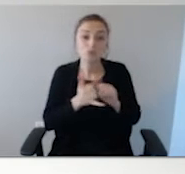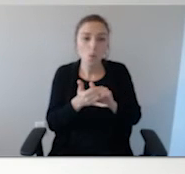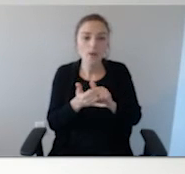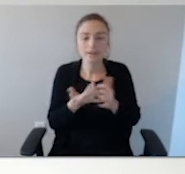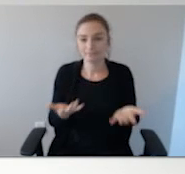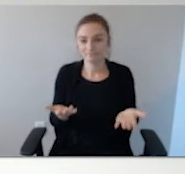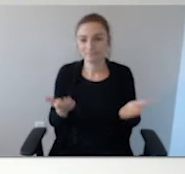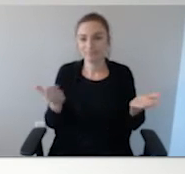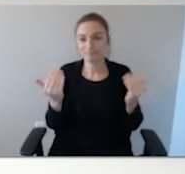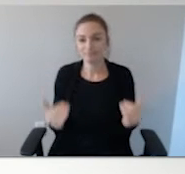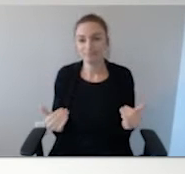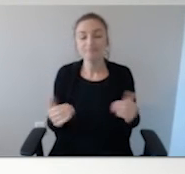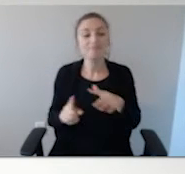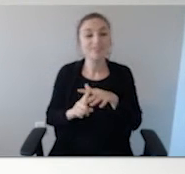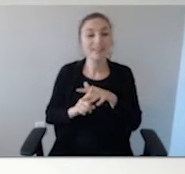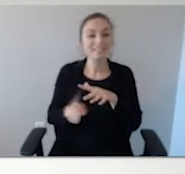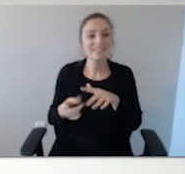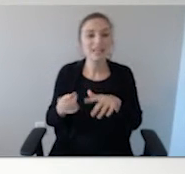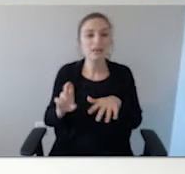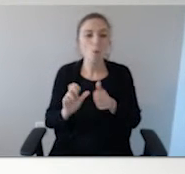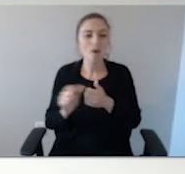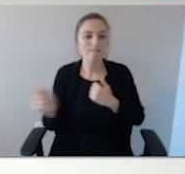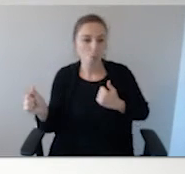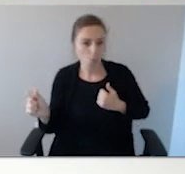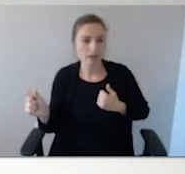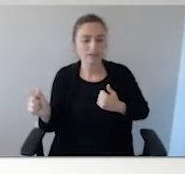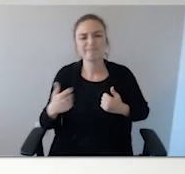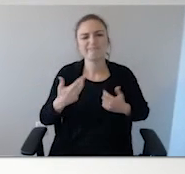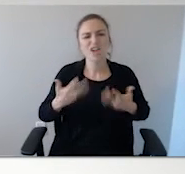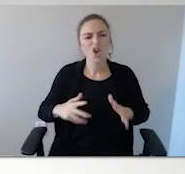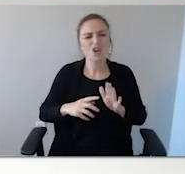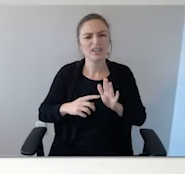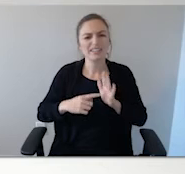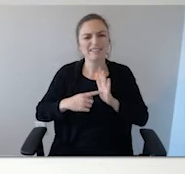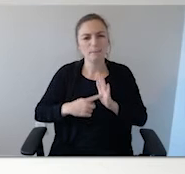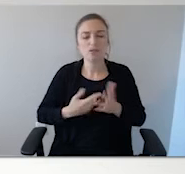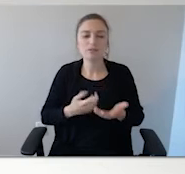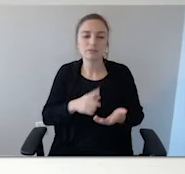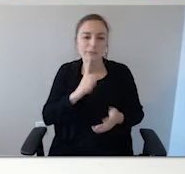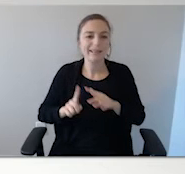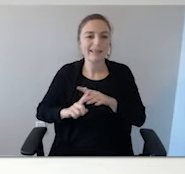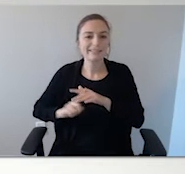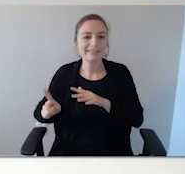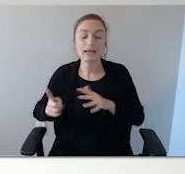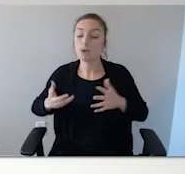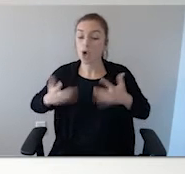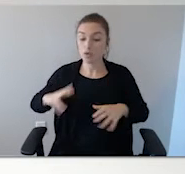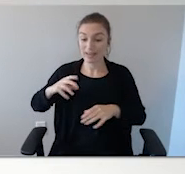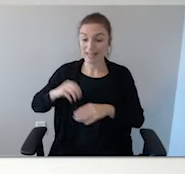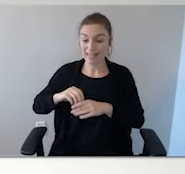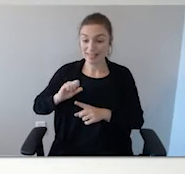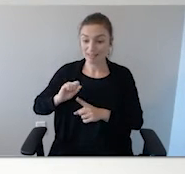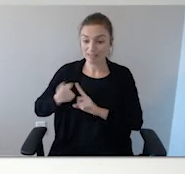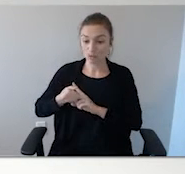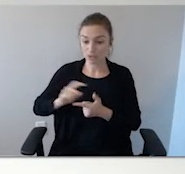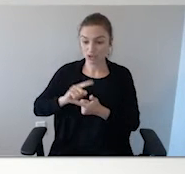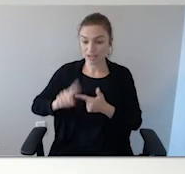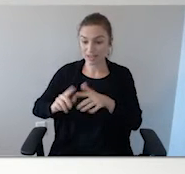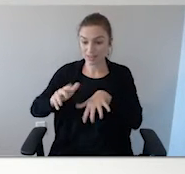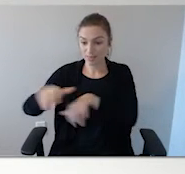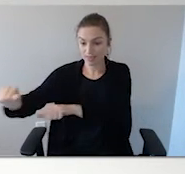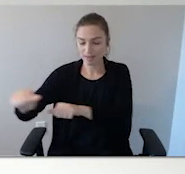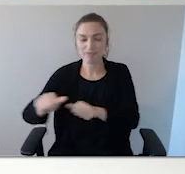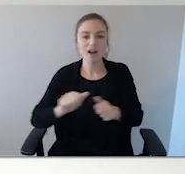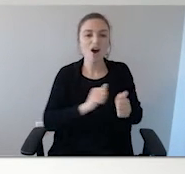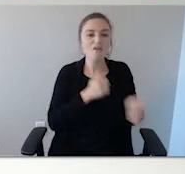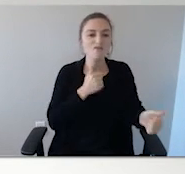tangible. Escape or avoid. I gave you an example of escape or avoid. Escape is when they're already in the situation and they leave.